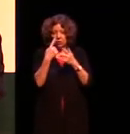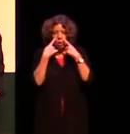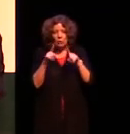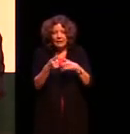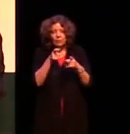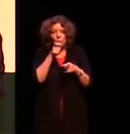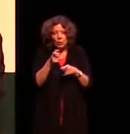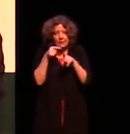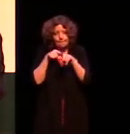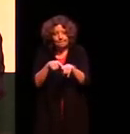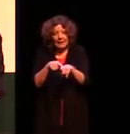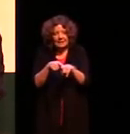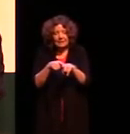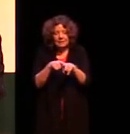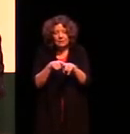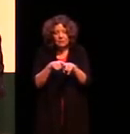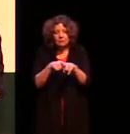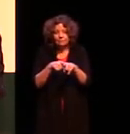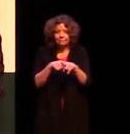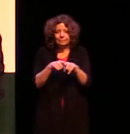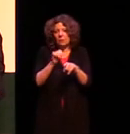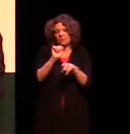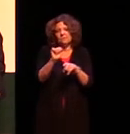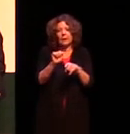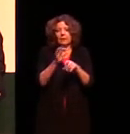a prosodic tune thank you